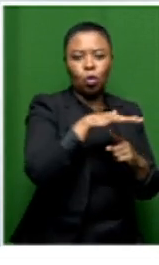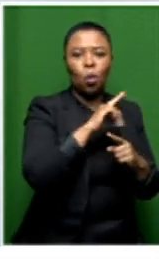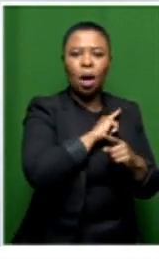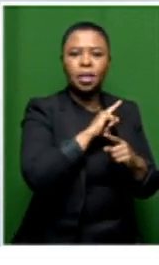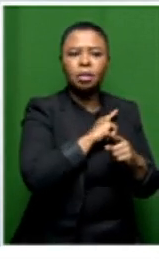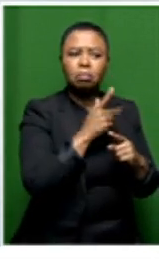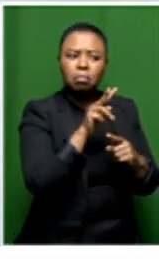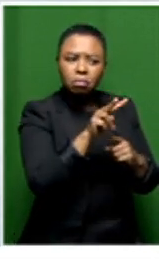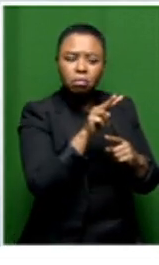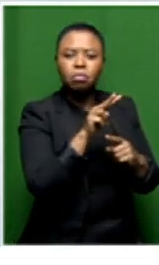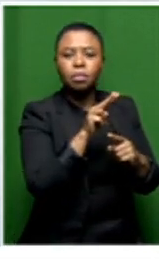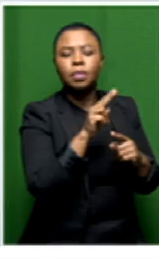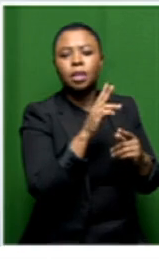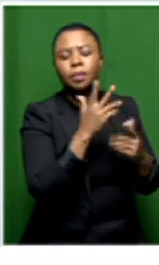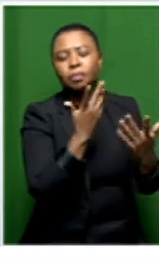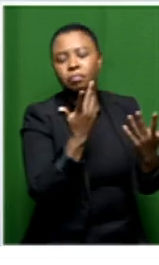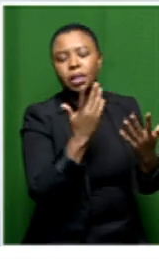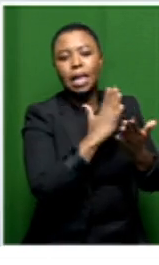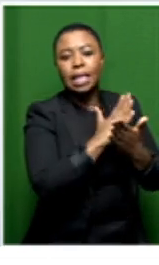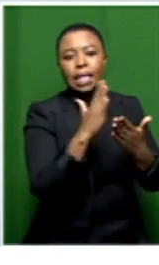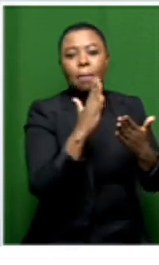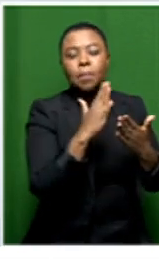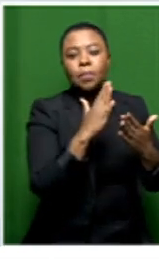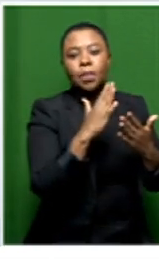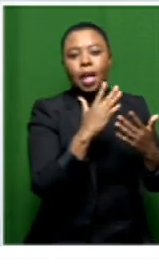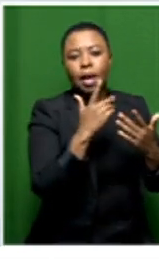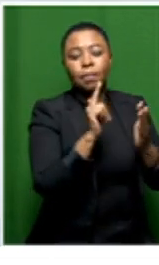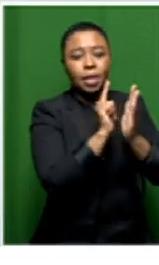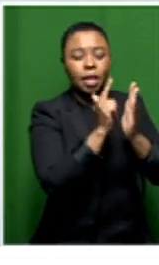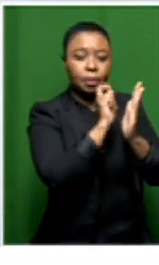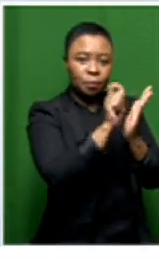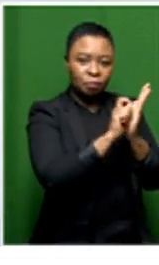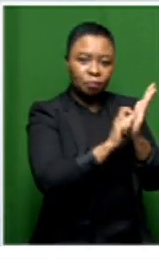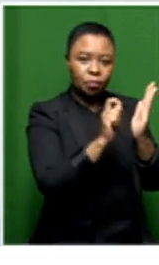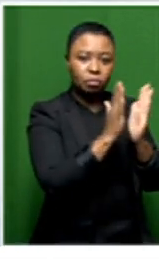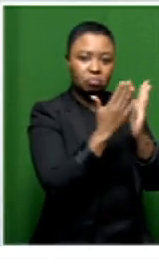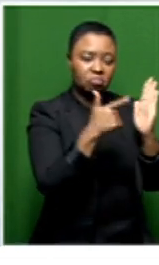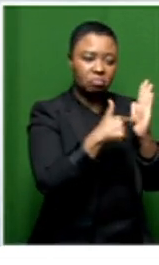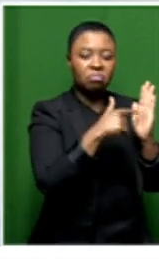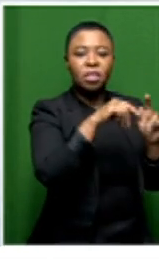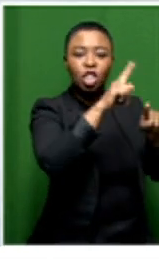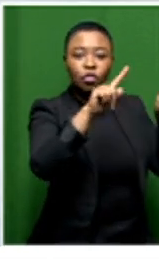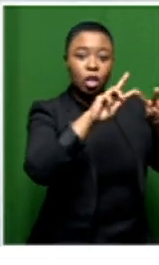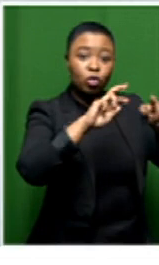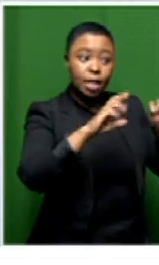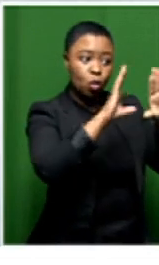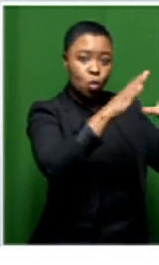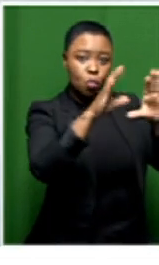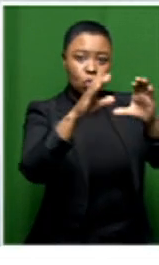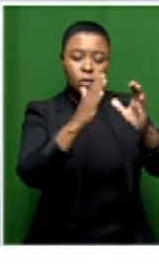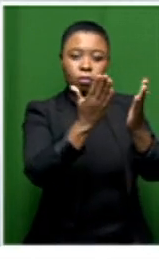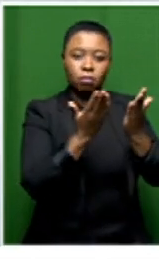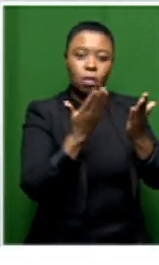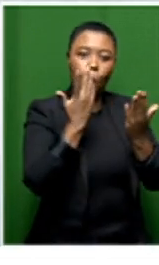us and to some published um peer-reviewed literature from uh different other research groups over the